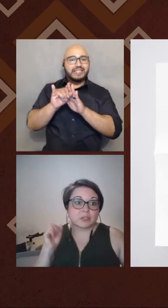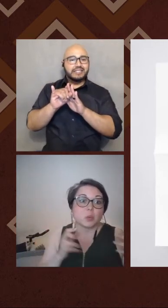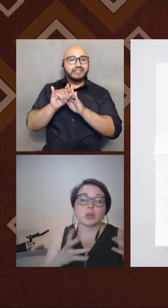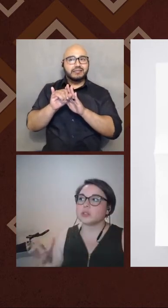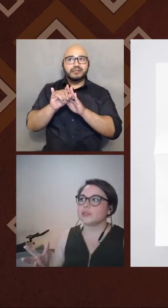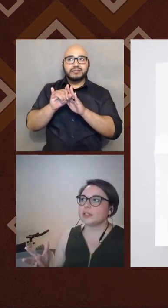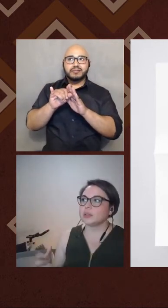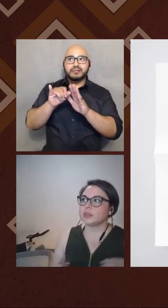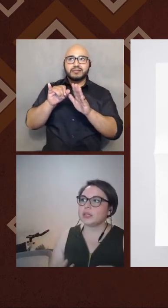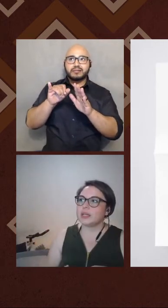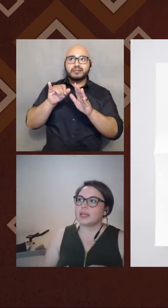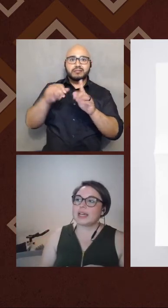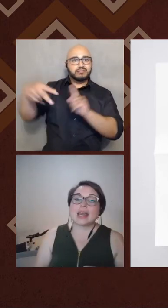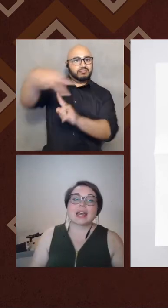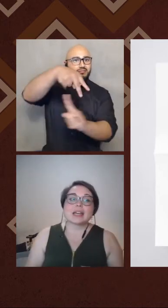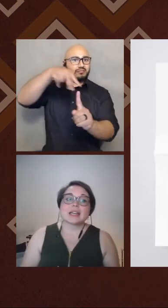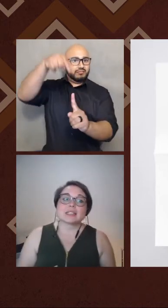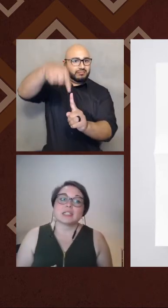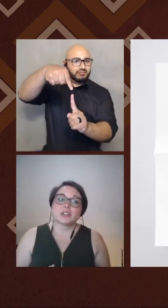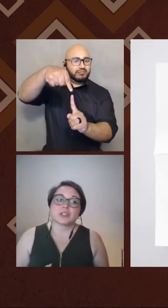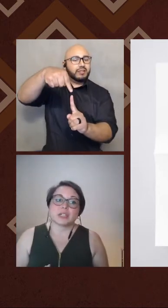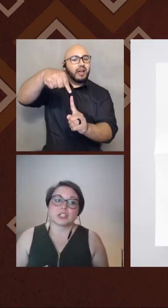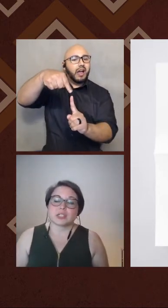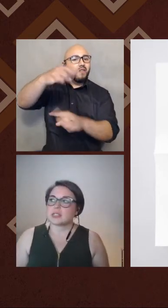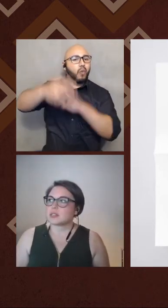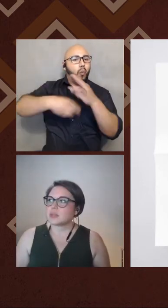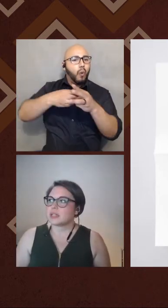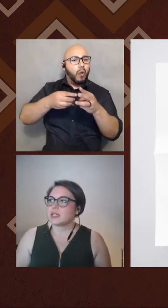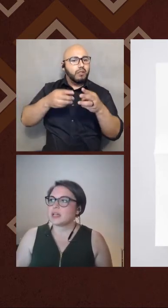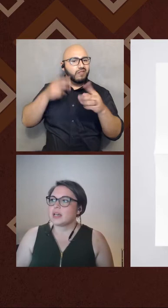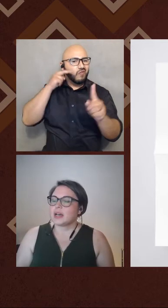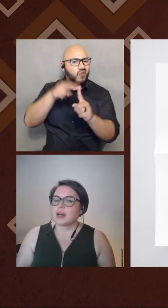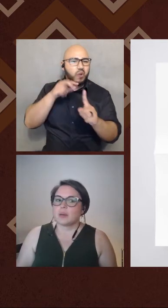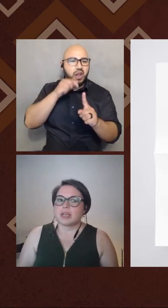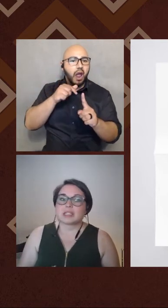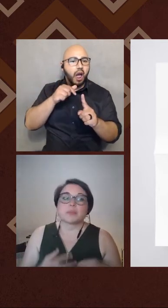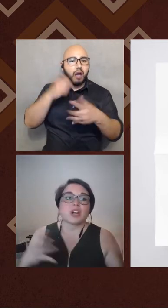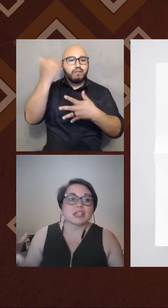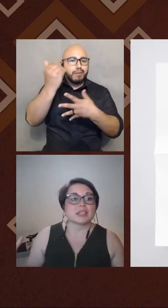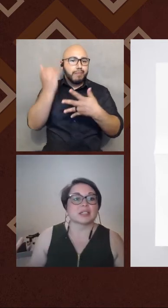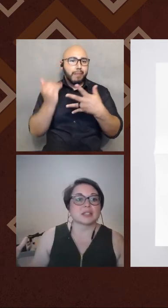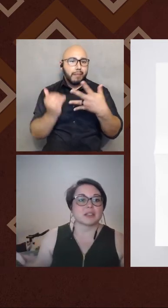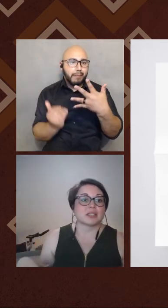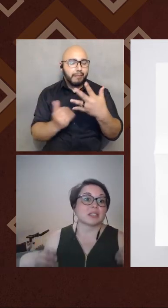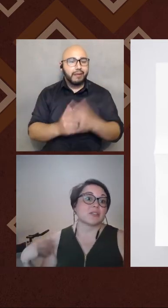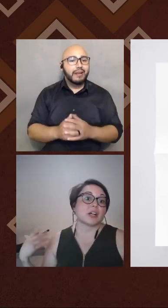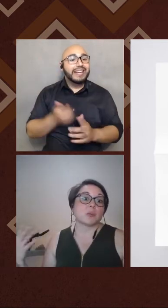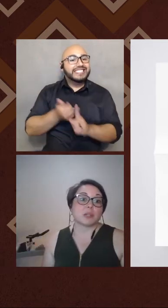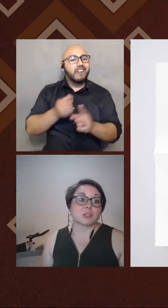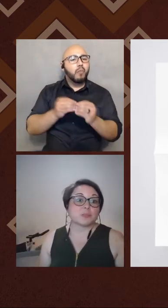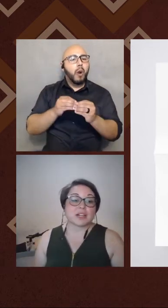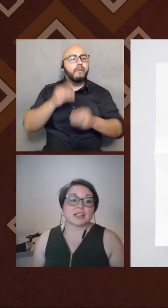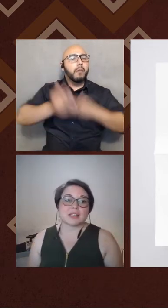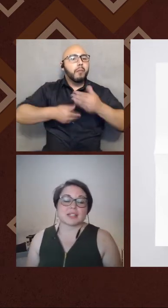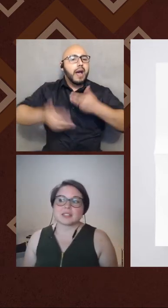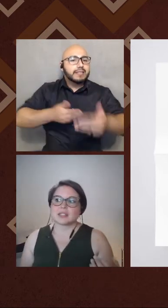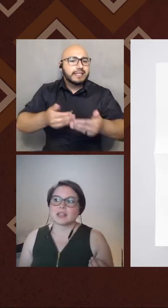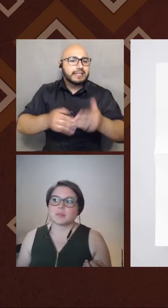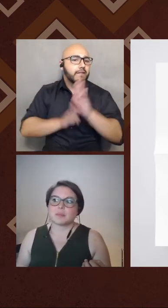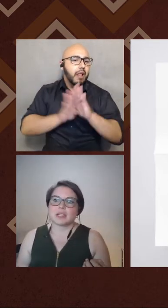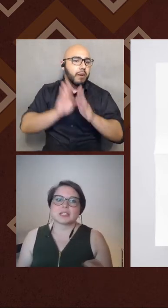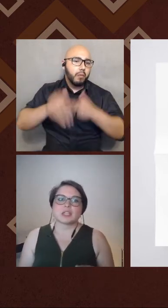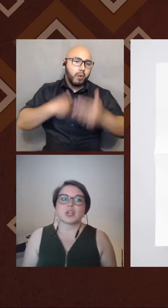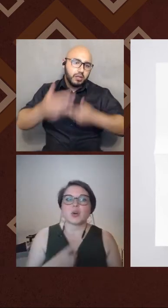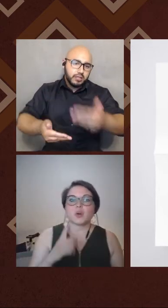perspective, a worldview, and not as linear stages, right? Um, it's a process, um, a developmental process,